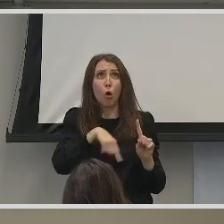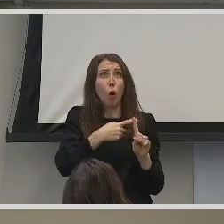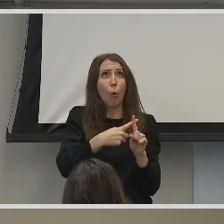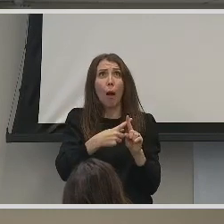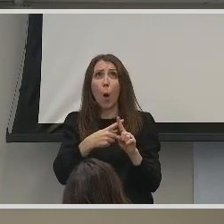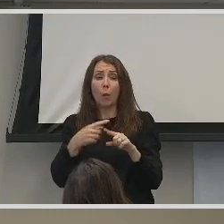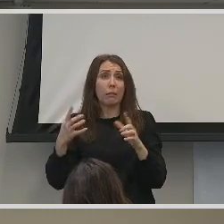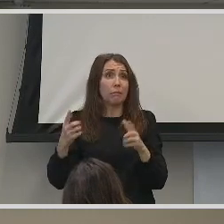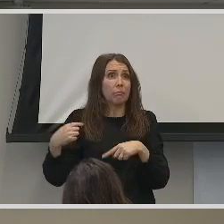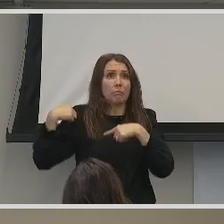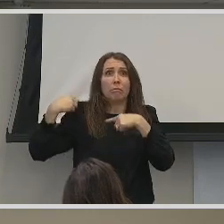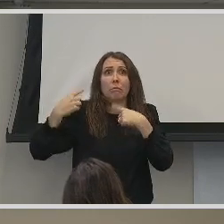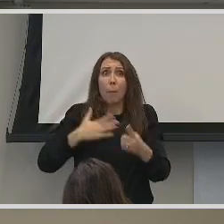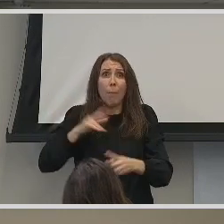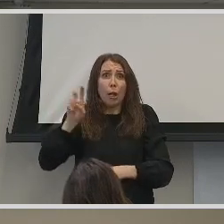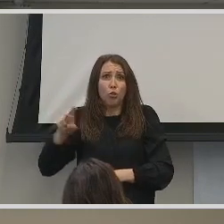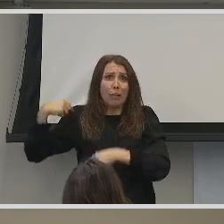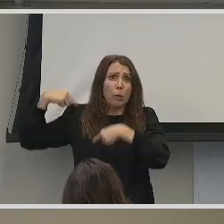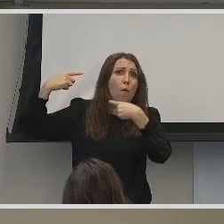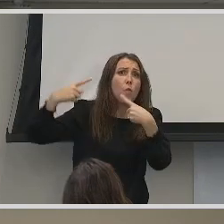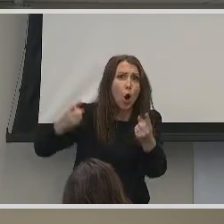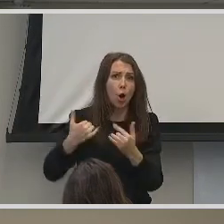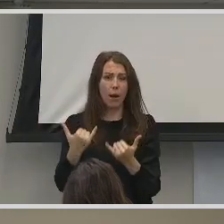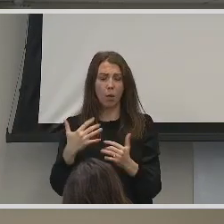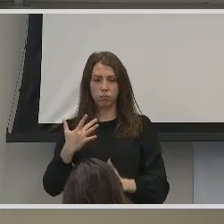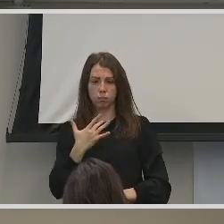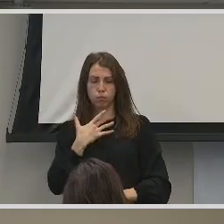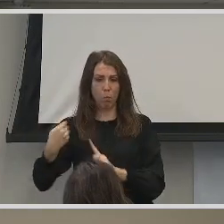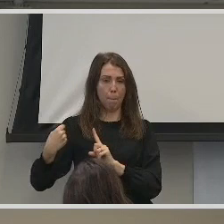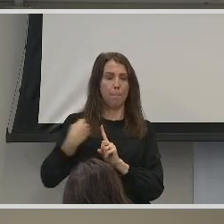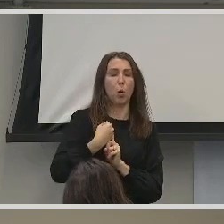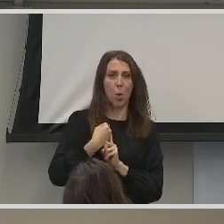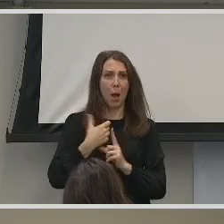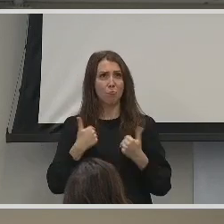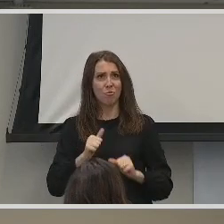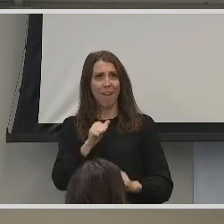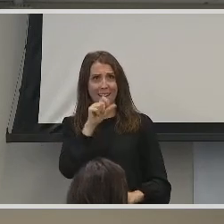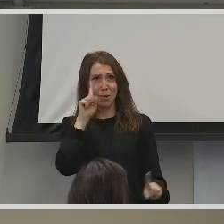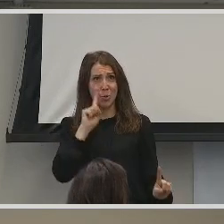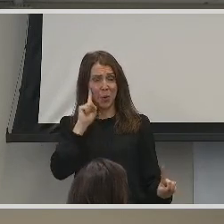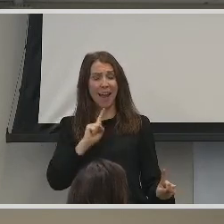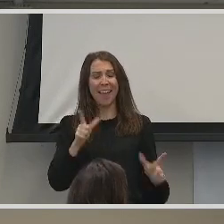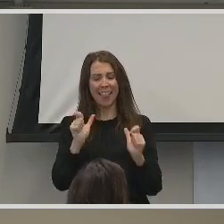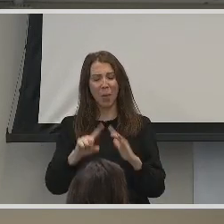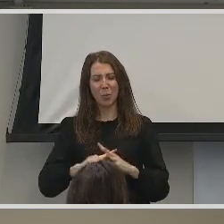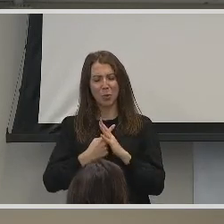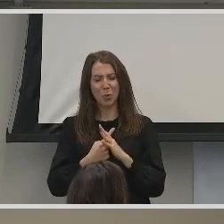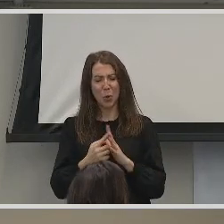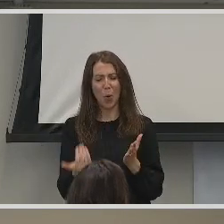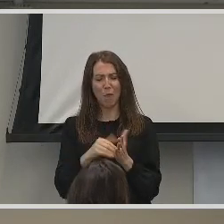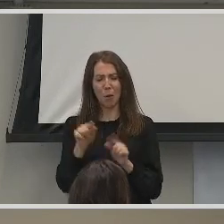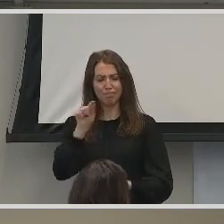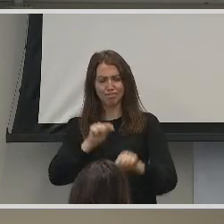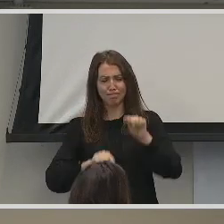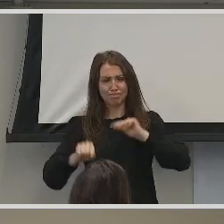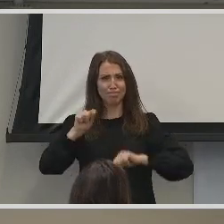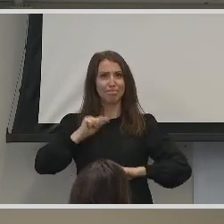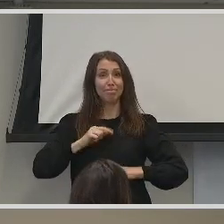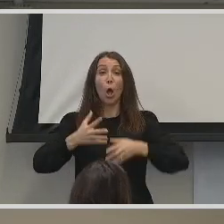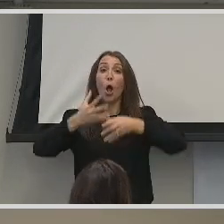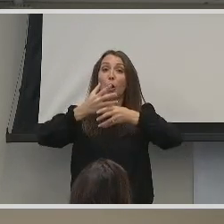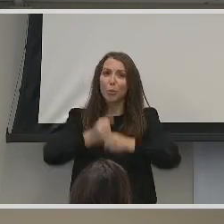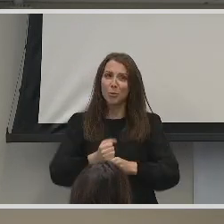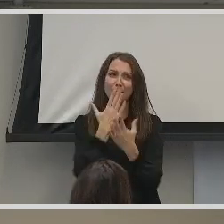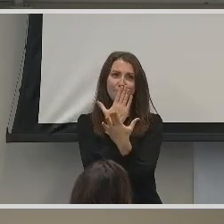how much I've accomplished and it's hitting me now. And I'm trying not to cry, so let me start over. In conclusion,